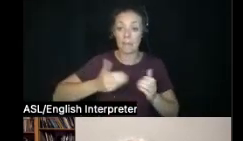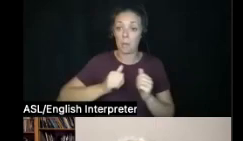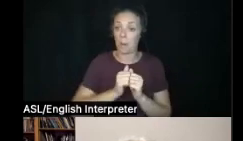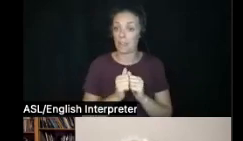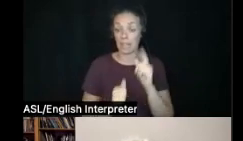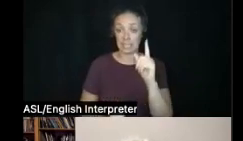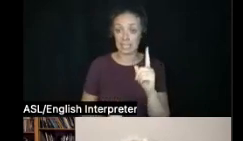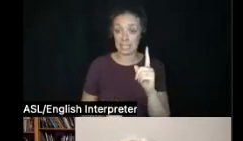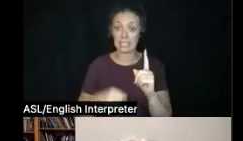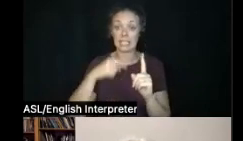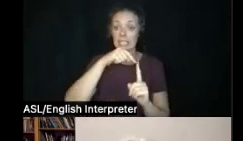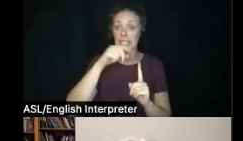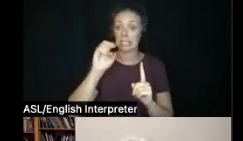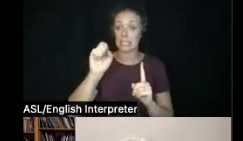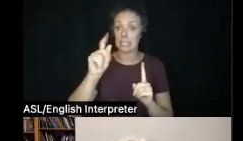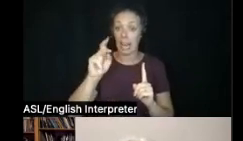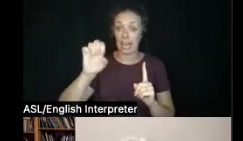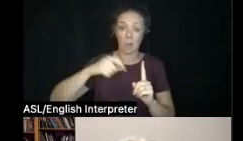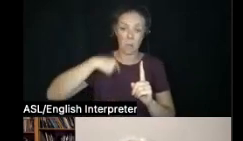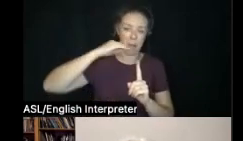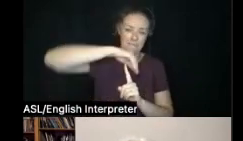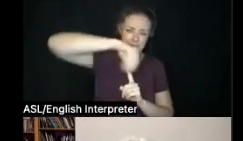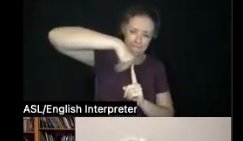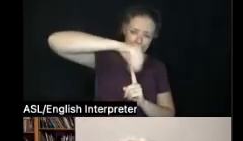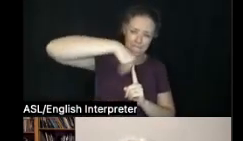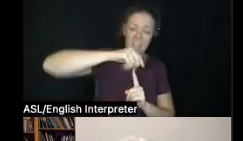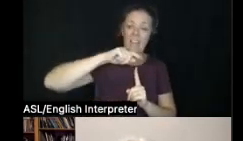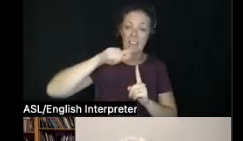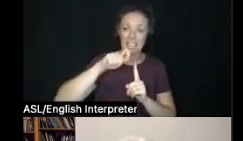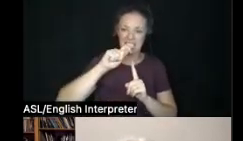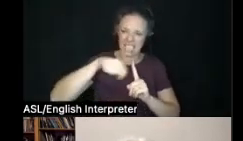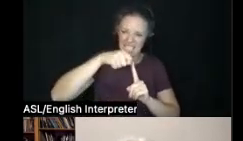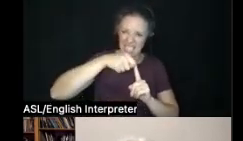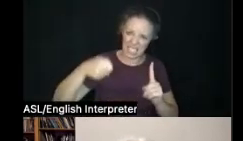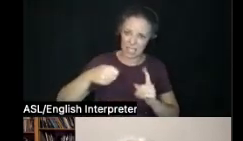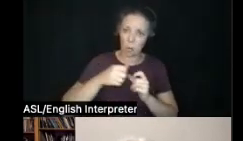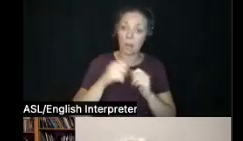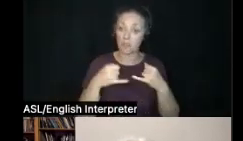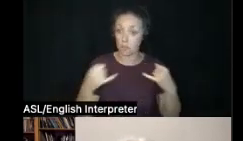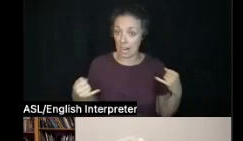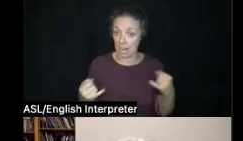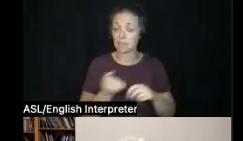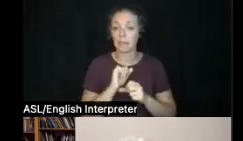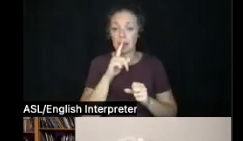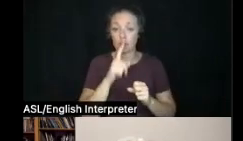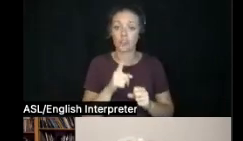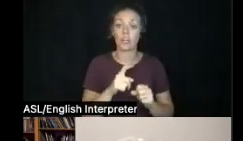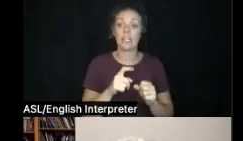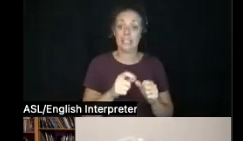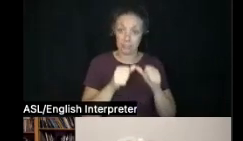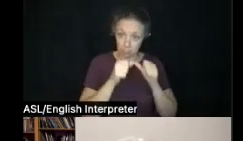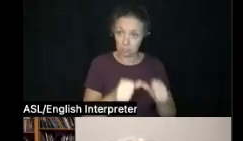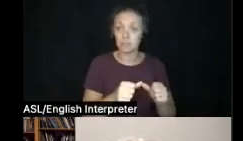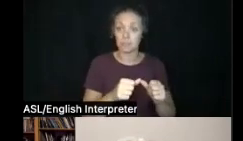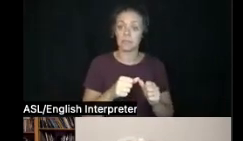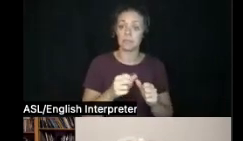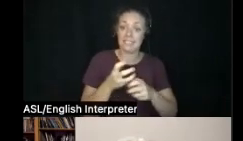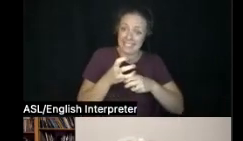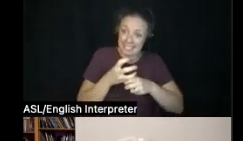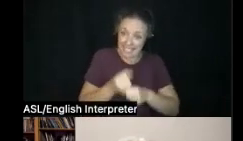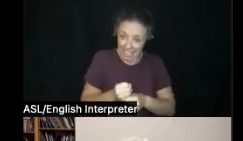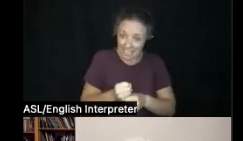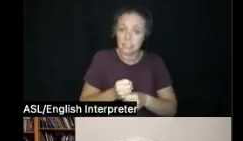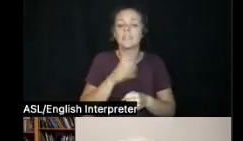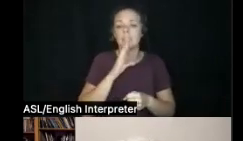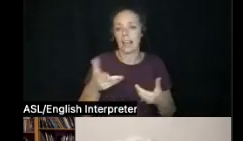bundle itself, and then maybe tie it up with string to make sure that that stays compressed and gives it time